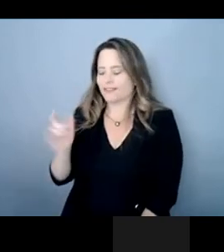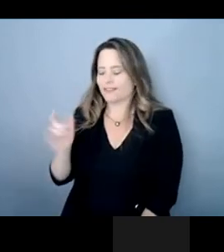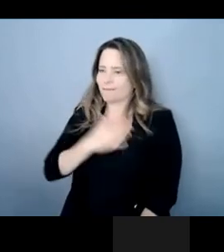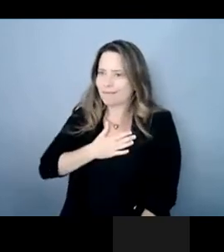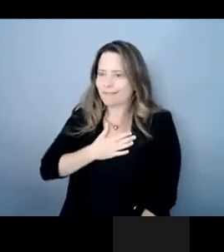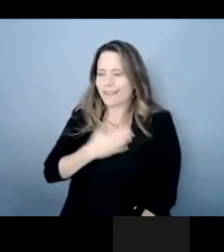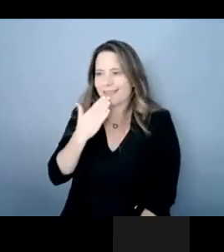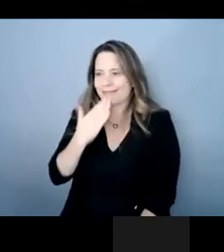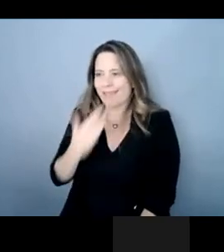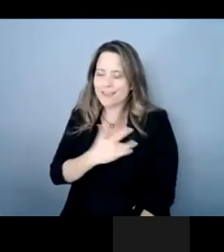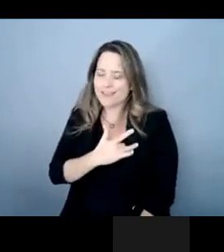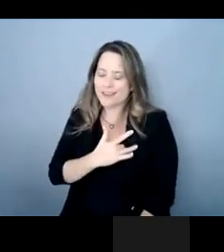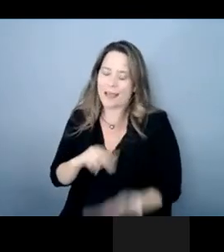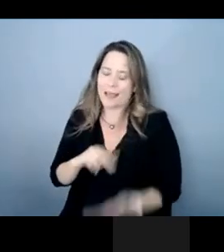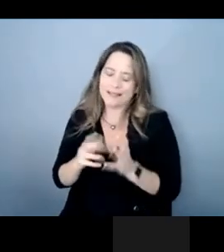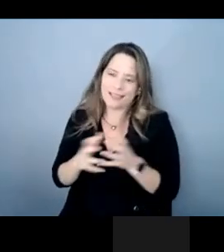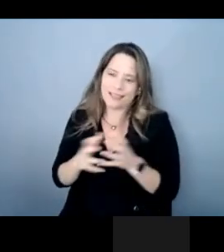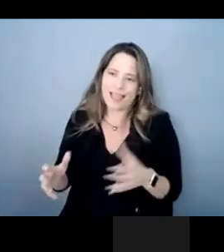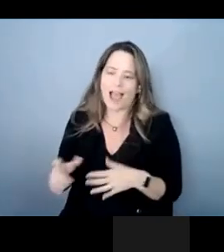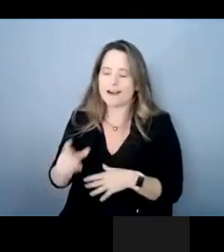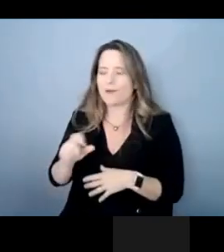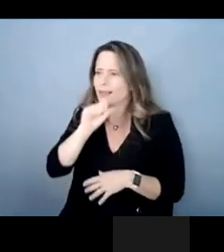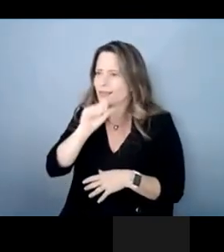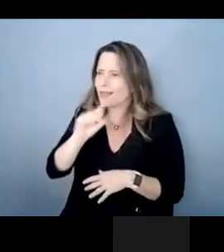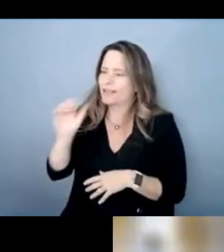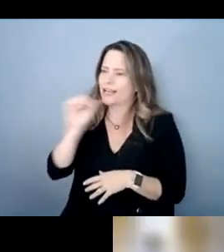we love your commission you guys do really great work